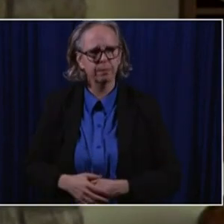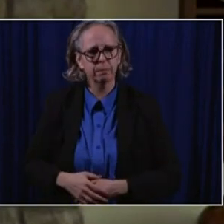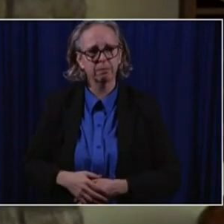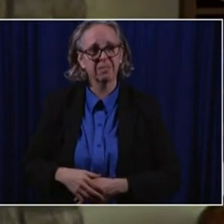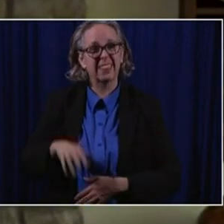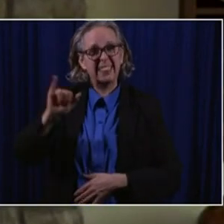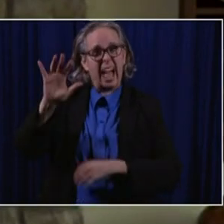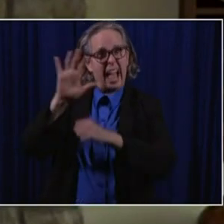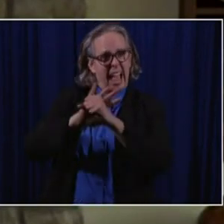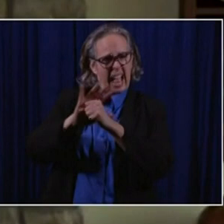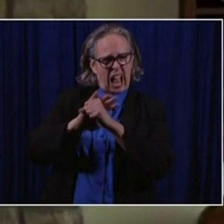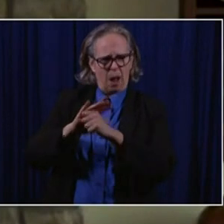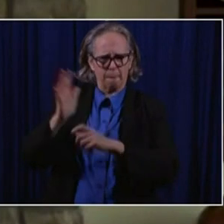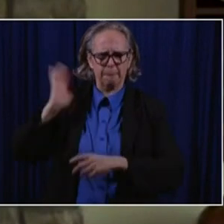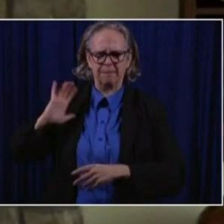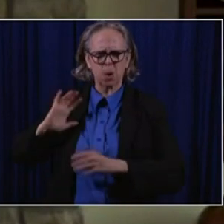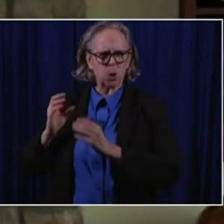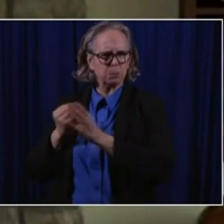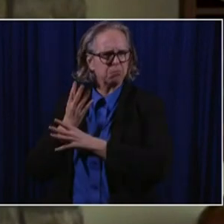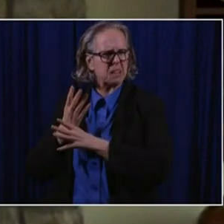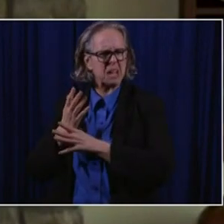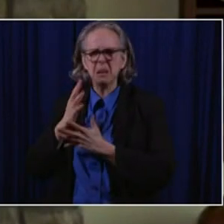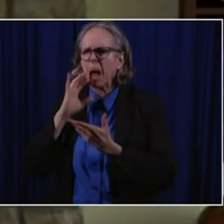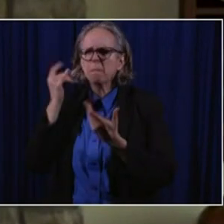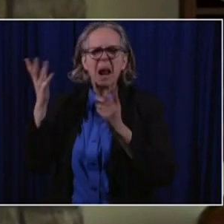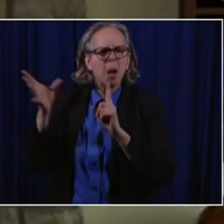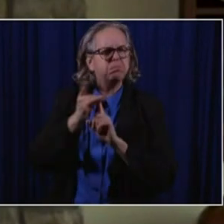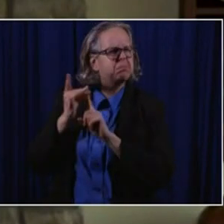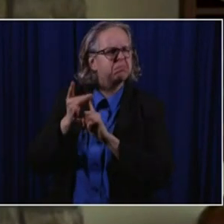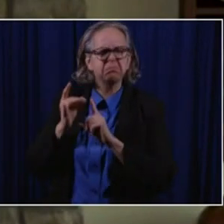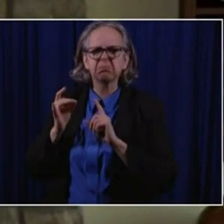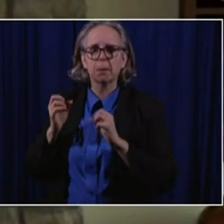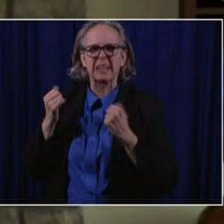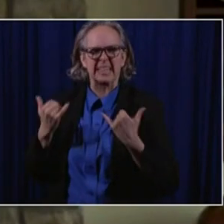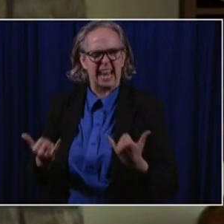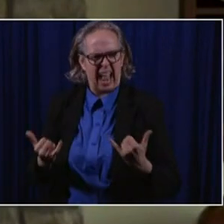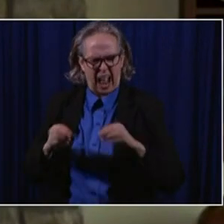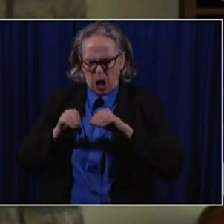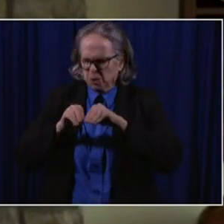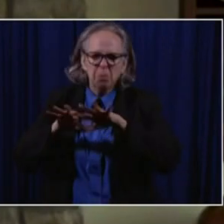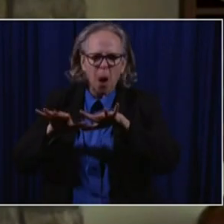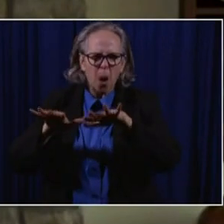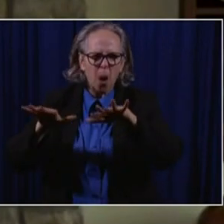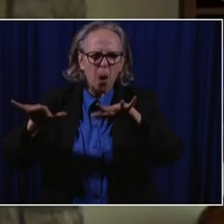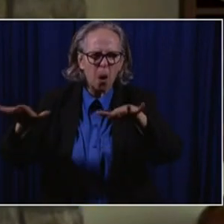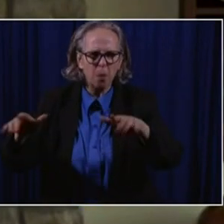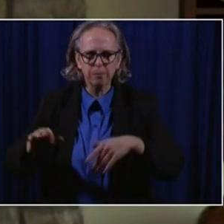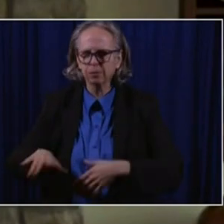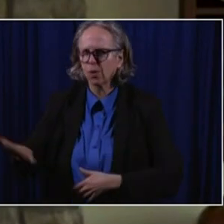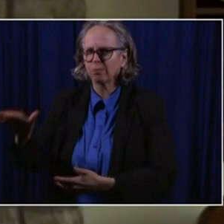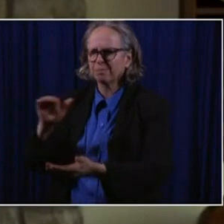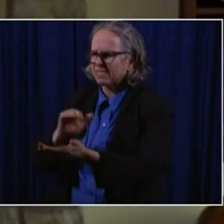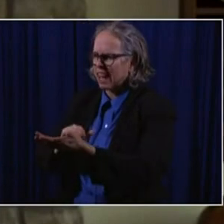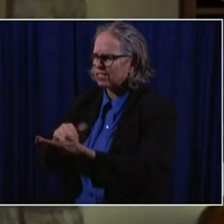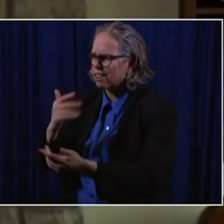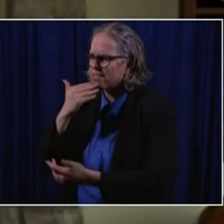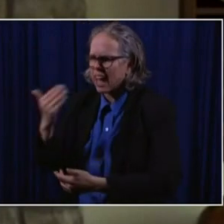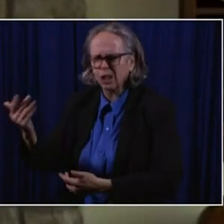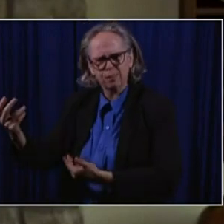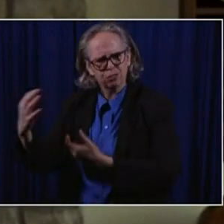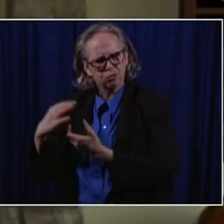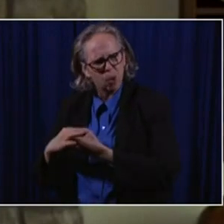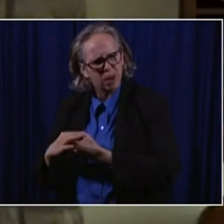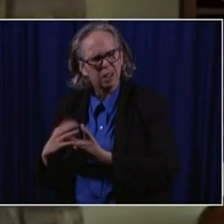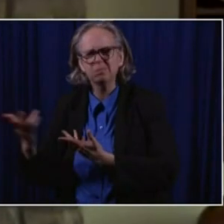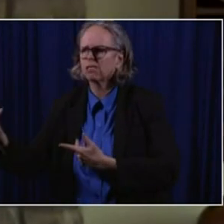is, it is everywhere throughout, throughout the state. so doctor, thank you very much for joining us and telling us a little